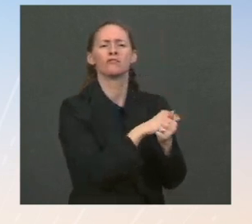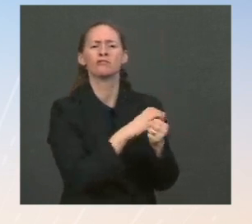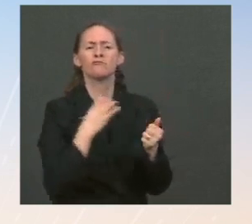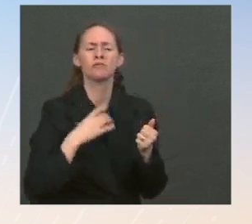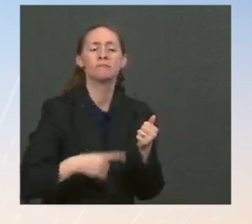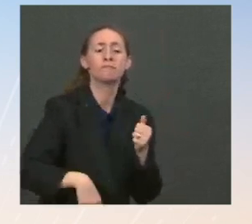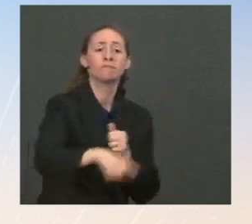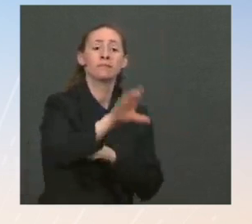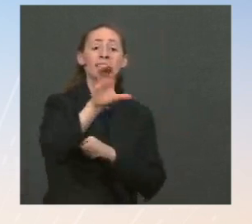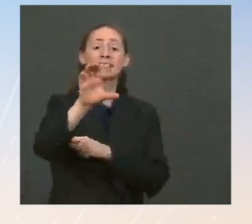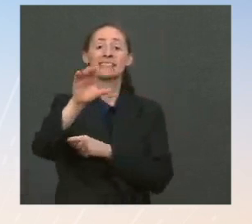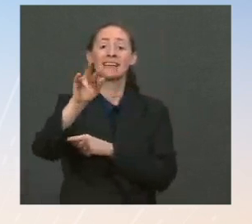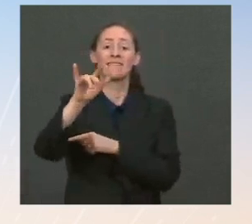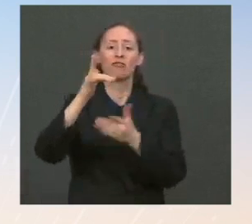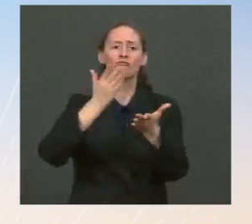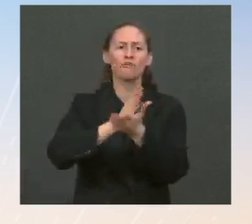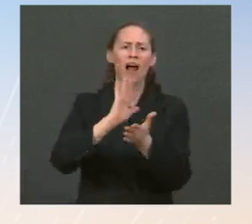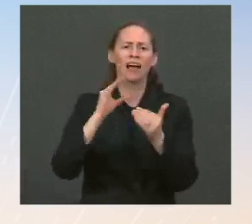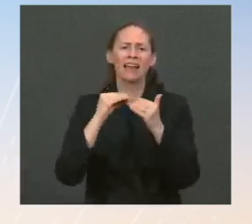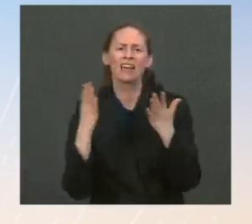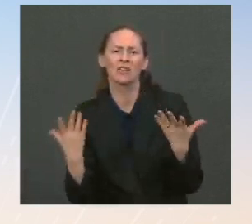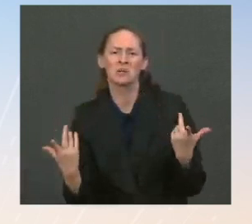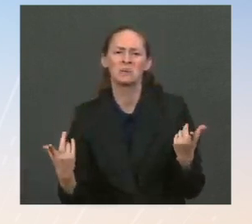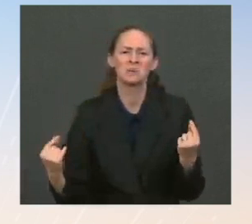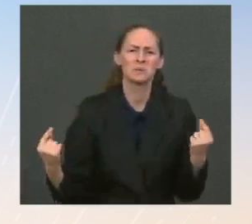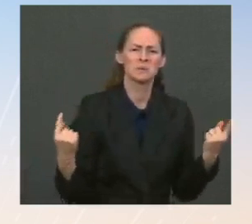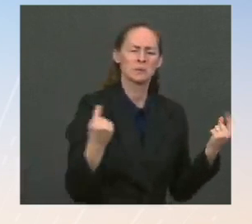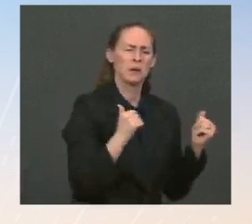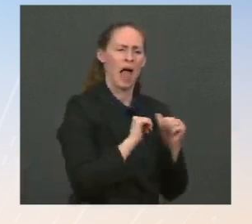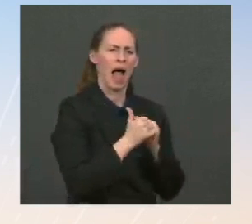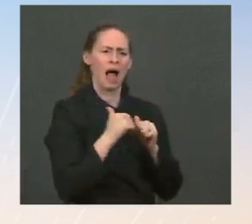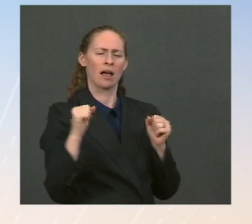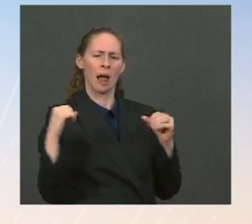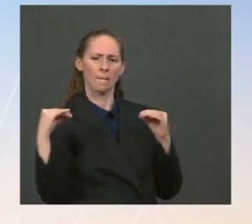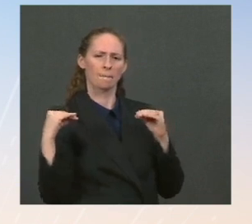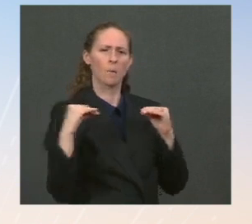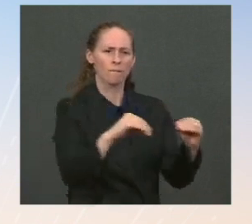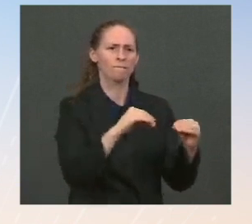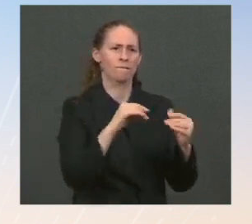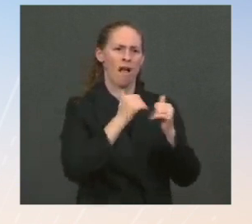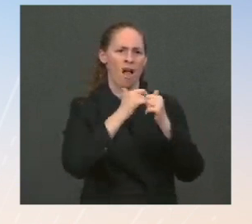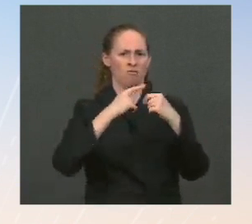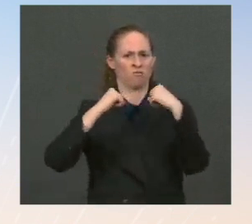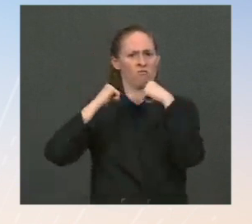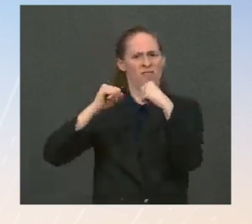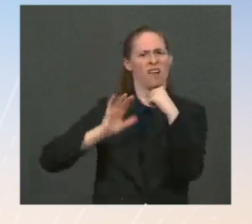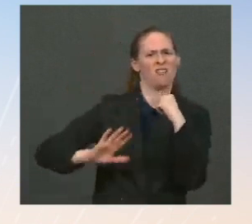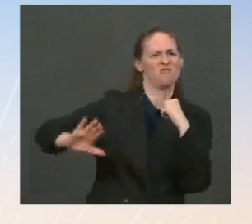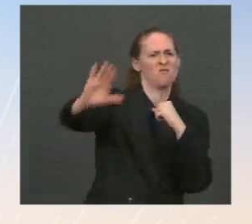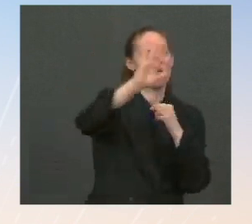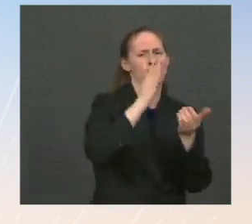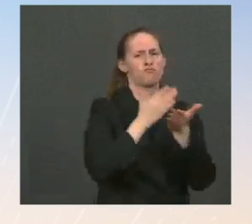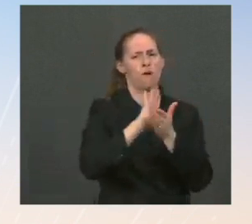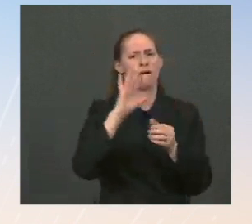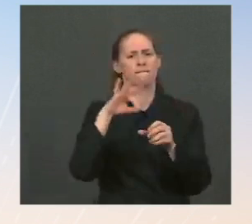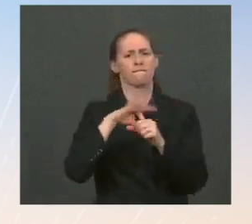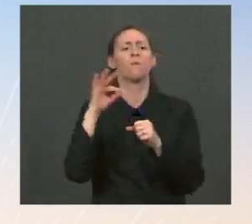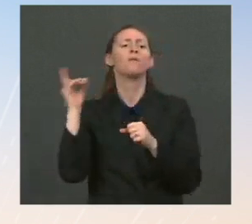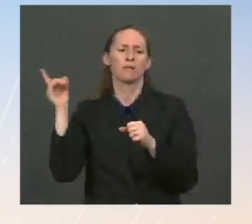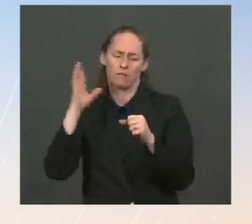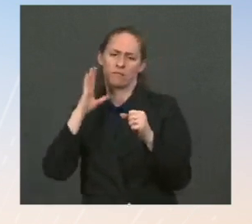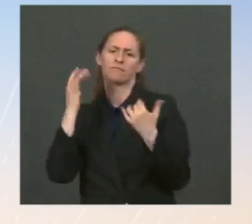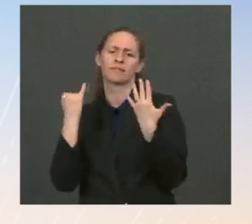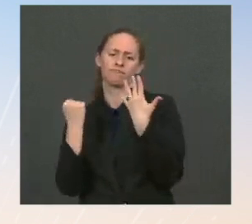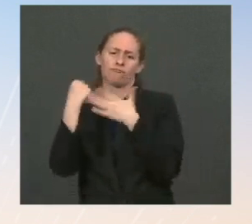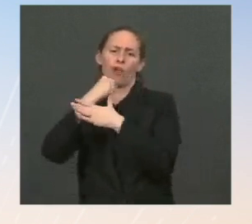leaders about how to move forward and how to make sure that we're protecting the rights to vote. And so he'll continue to continue to make that a priority. The And because